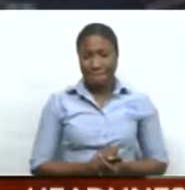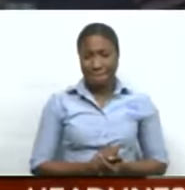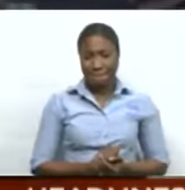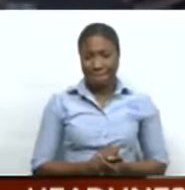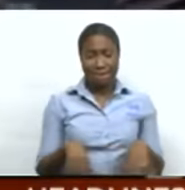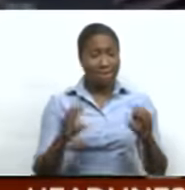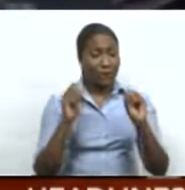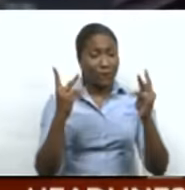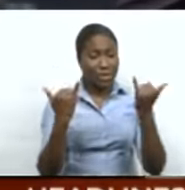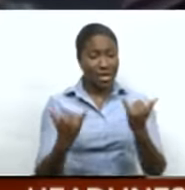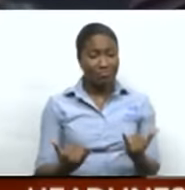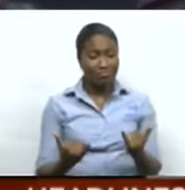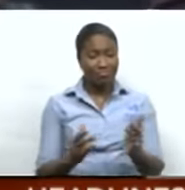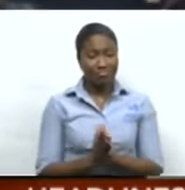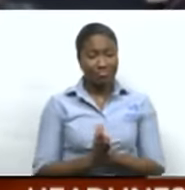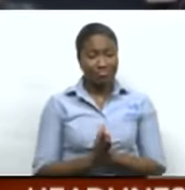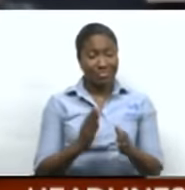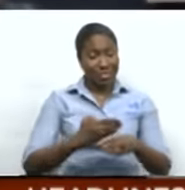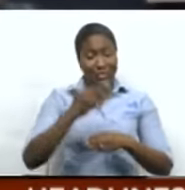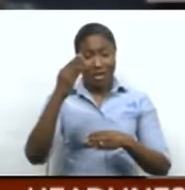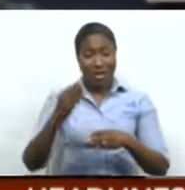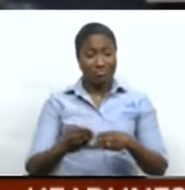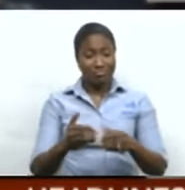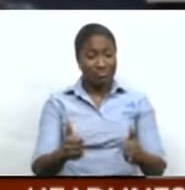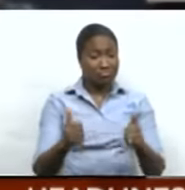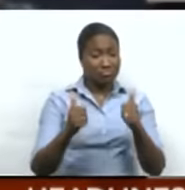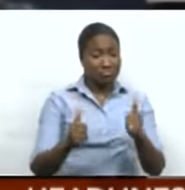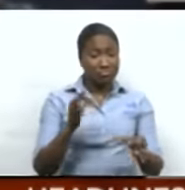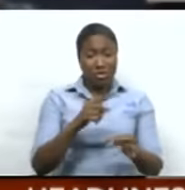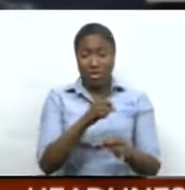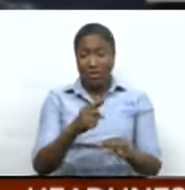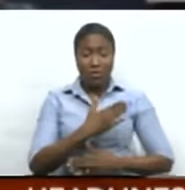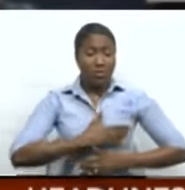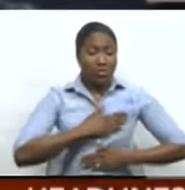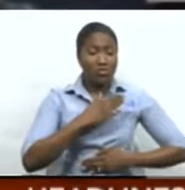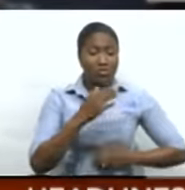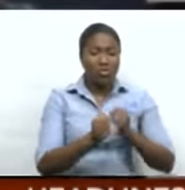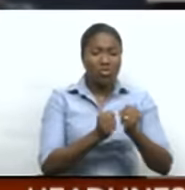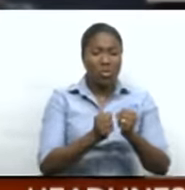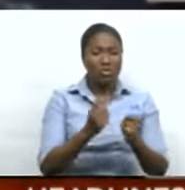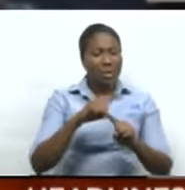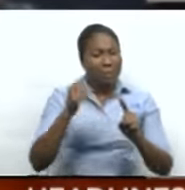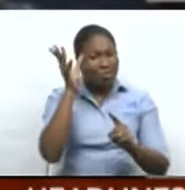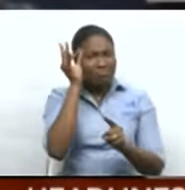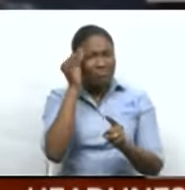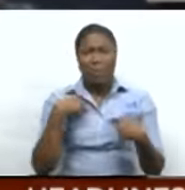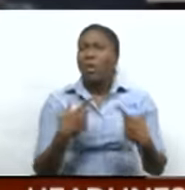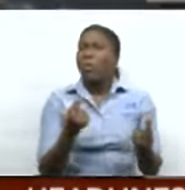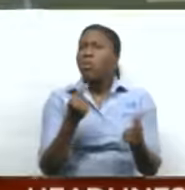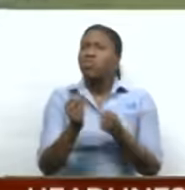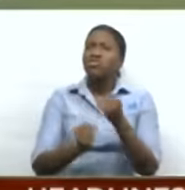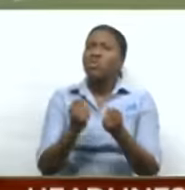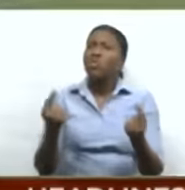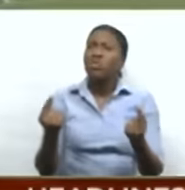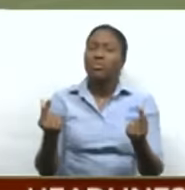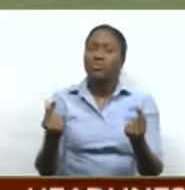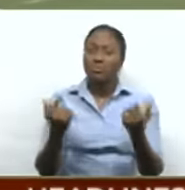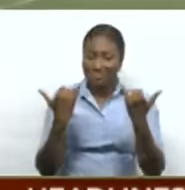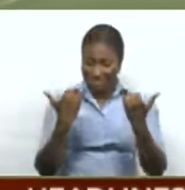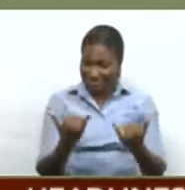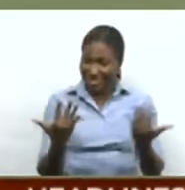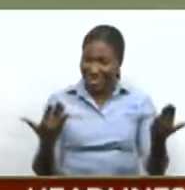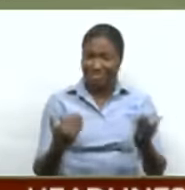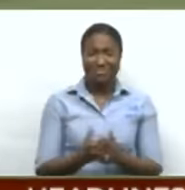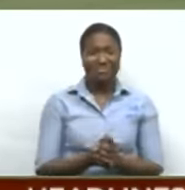All right, now, what a great weekend it is to be a sport fan, and if you're wondering what there is to do, here's what's coming up. The hunt for